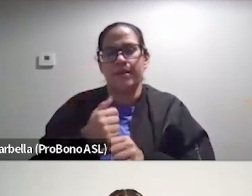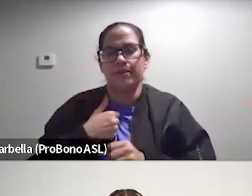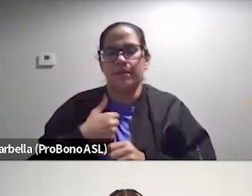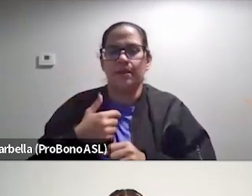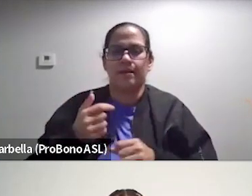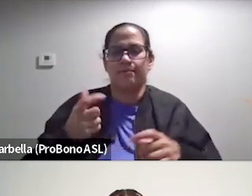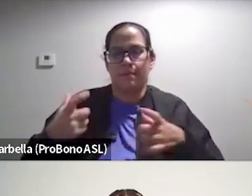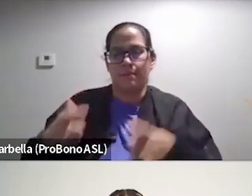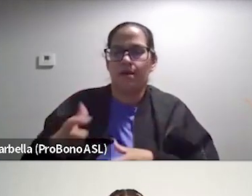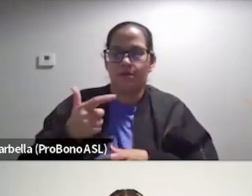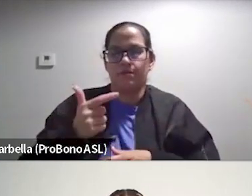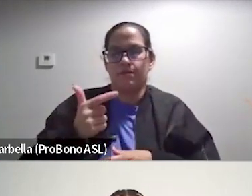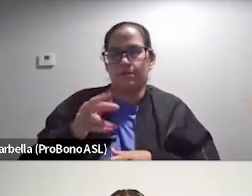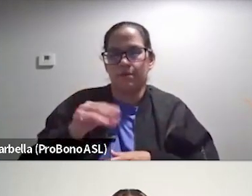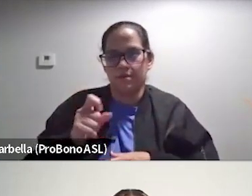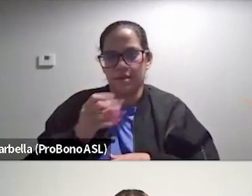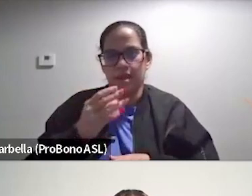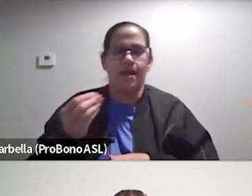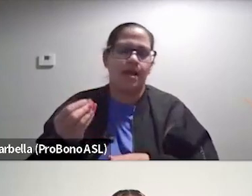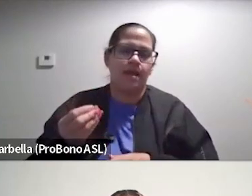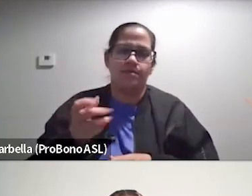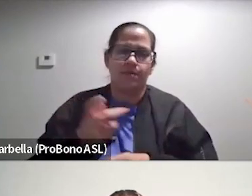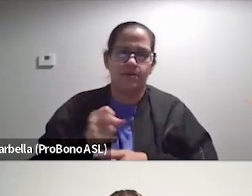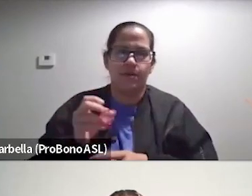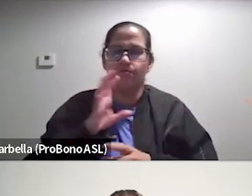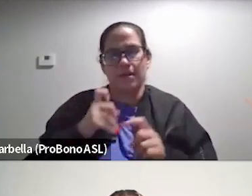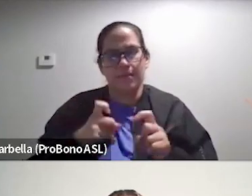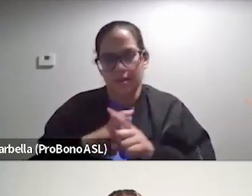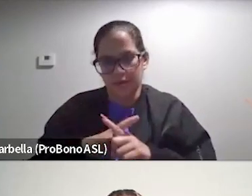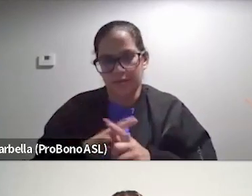greens. And right. Uh, so yes, it's complicated.